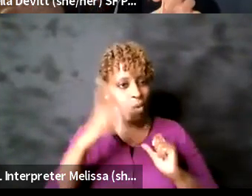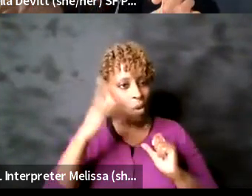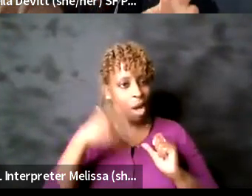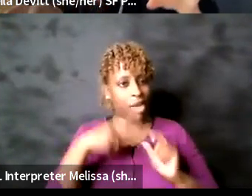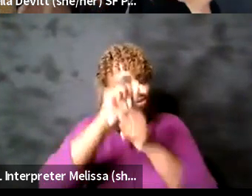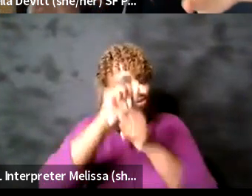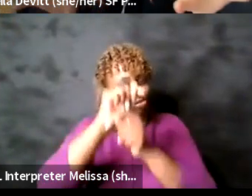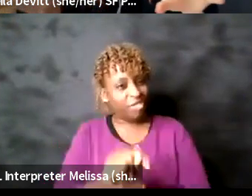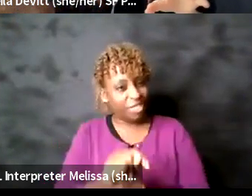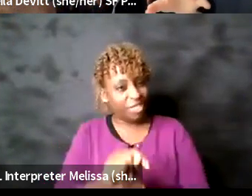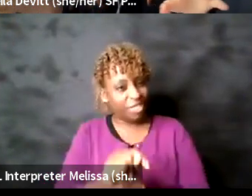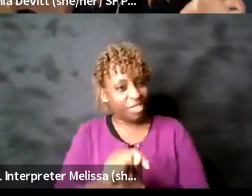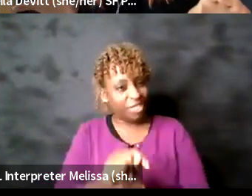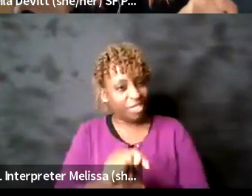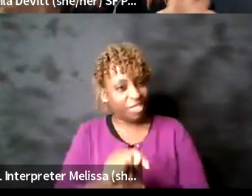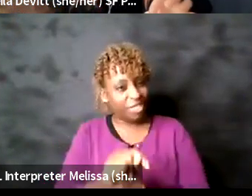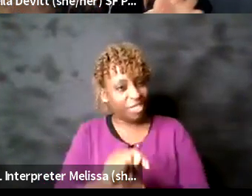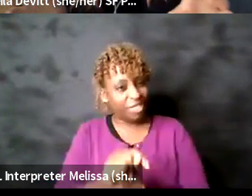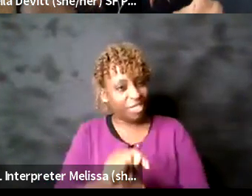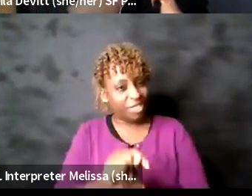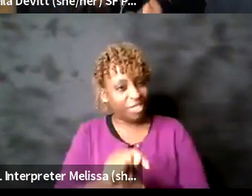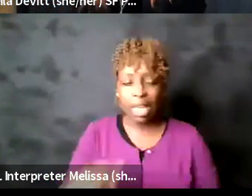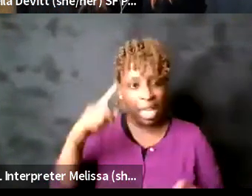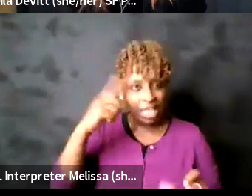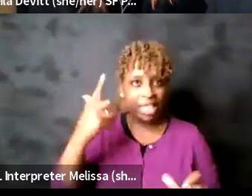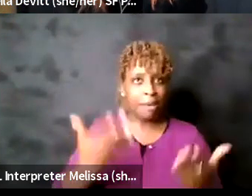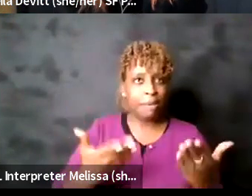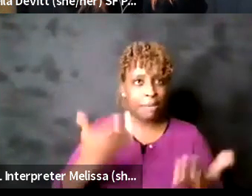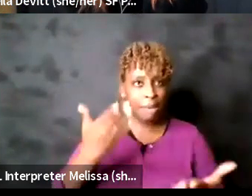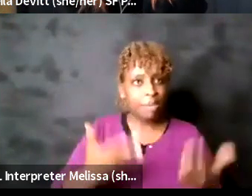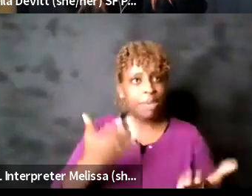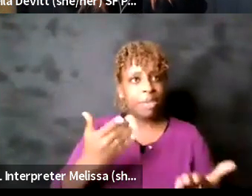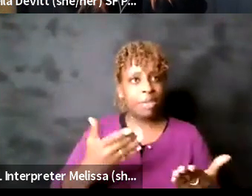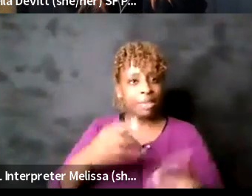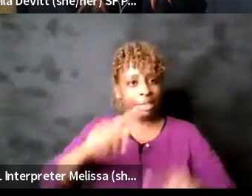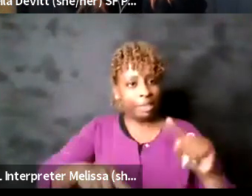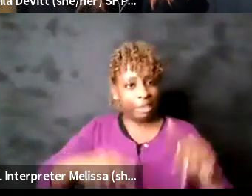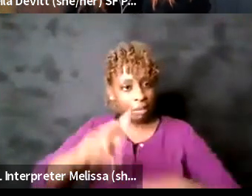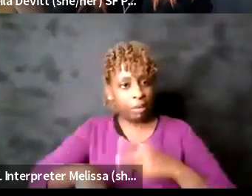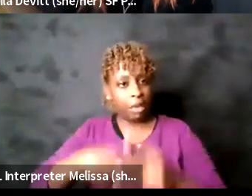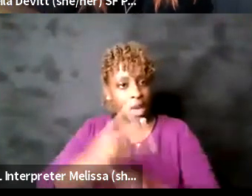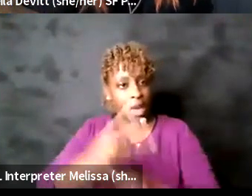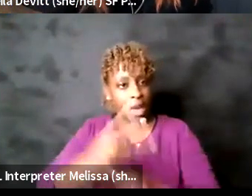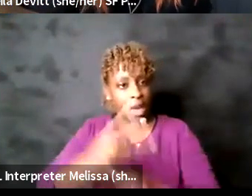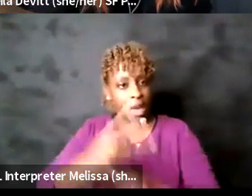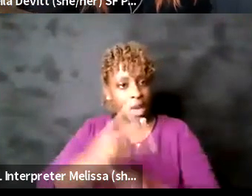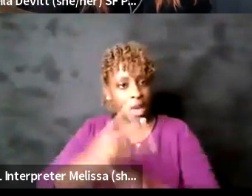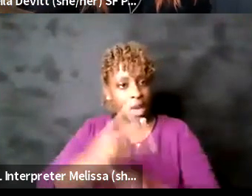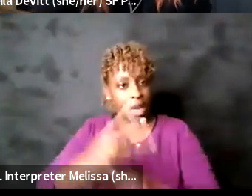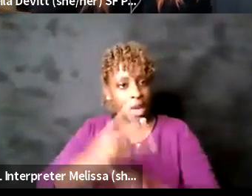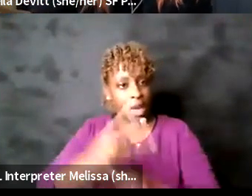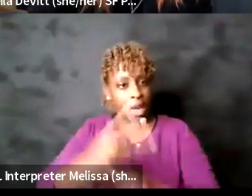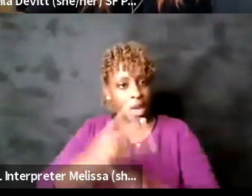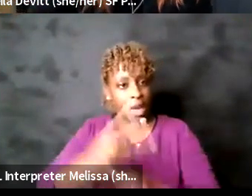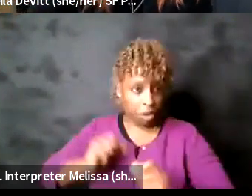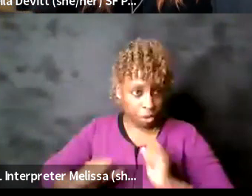there might be different sets of rituals for different kinds of theaters like i know when i go to see the san francisco mime troupe on